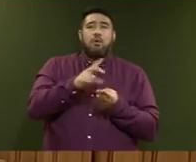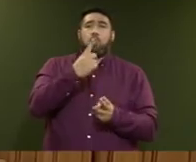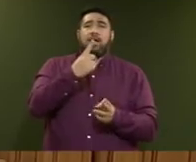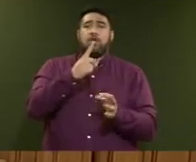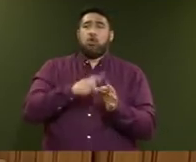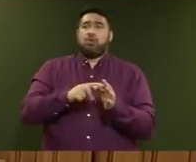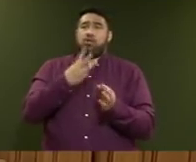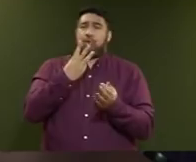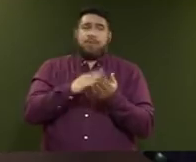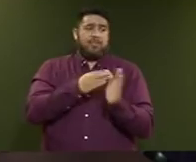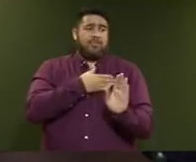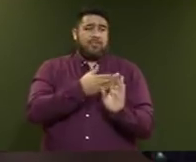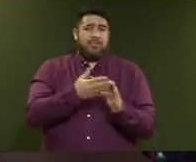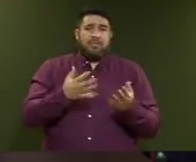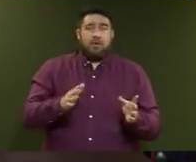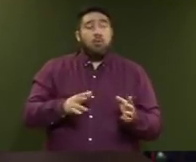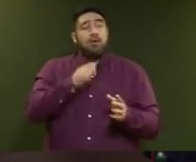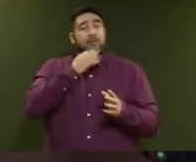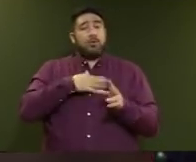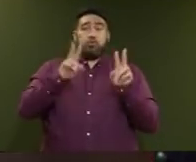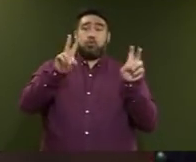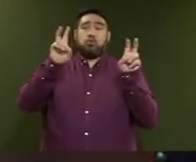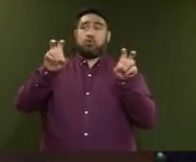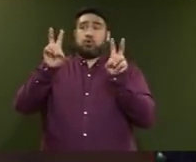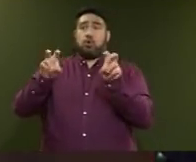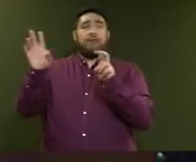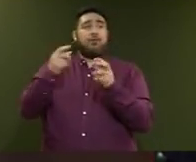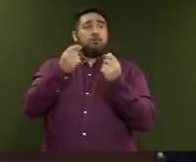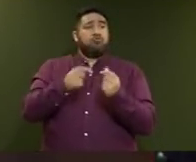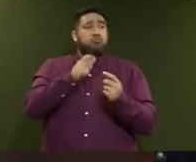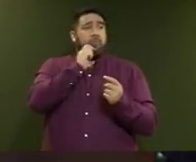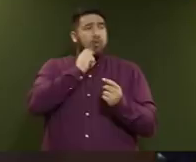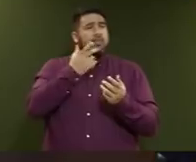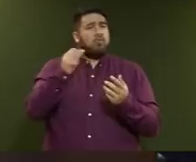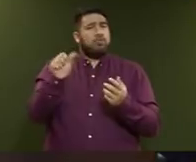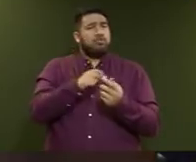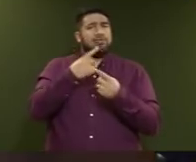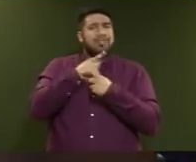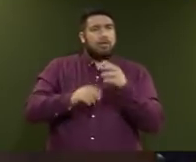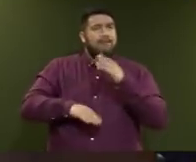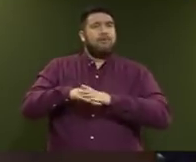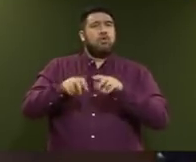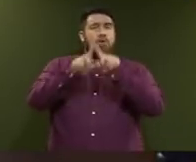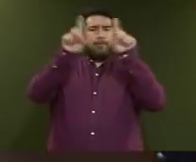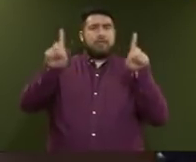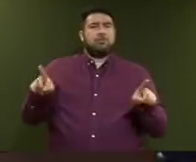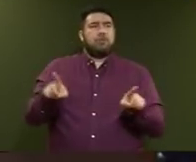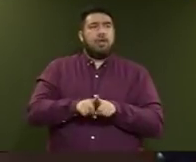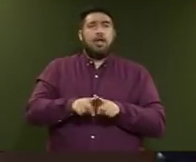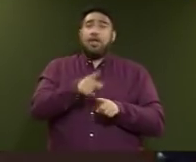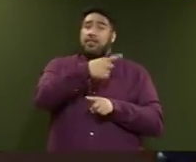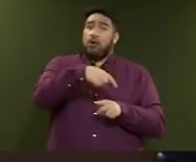Mr Speaker, if we're going to quote what Treasury have said, let's share the entire picture. They've said that the housing market